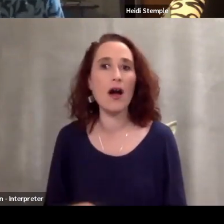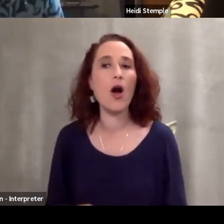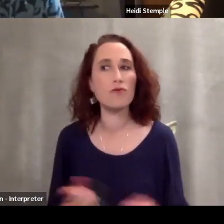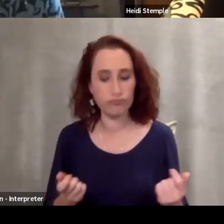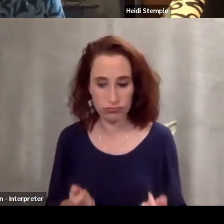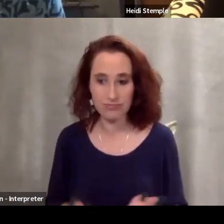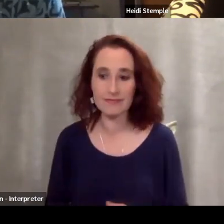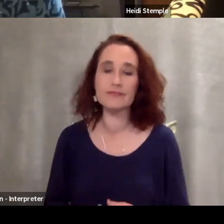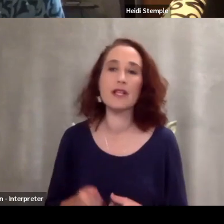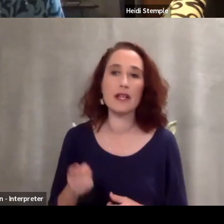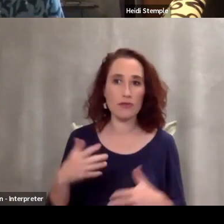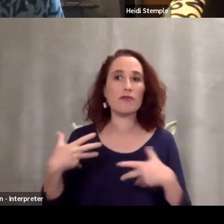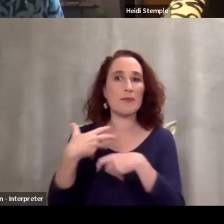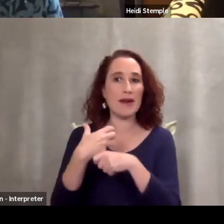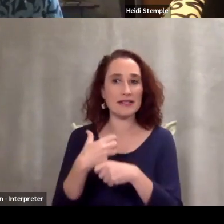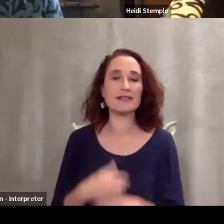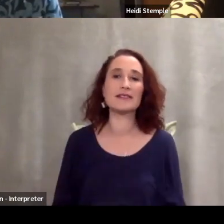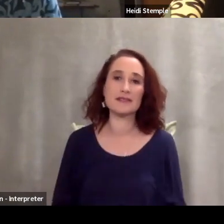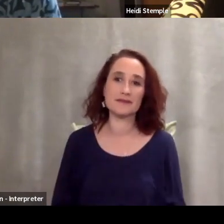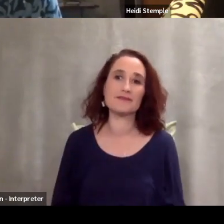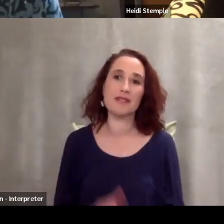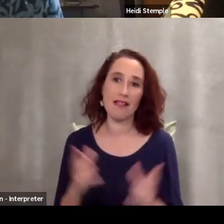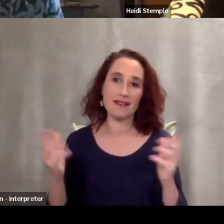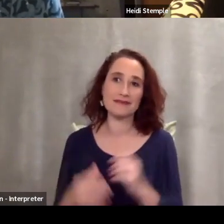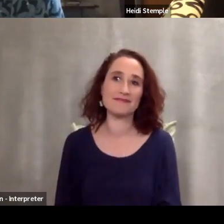compressed it compressed it a lot